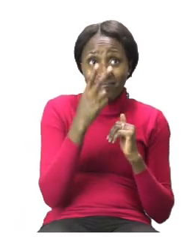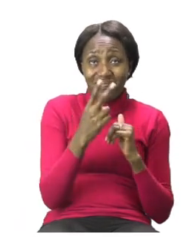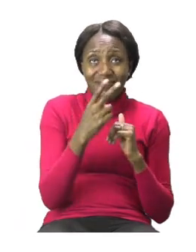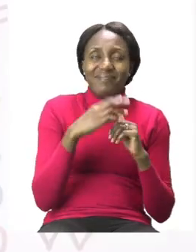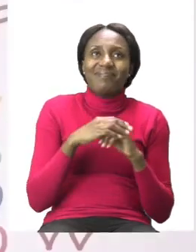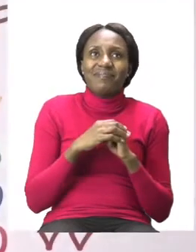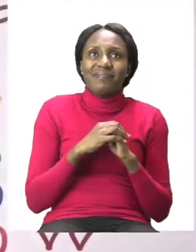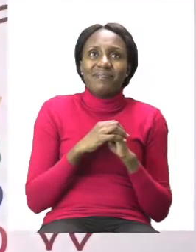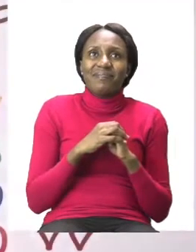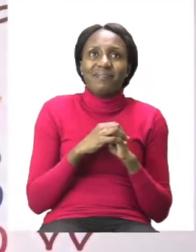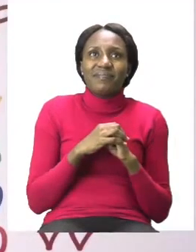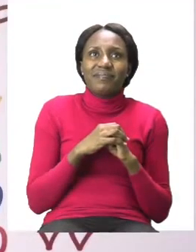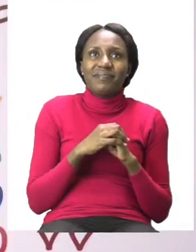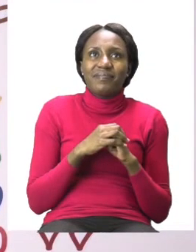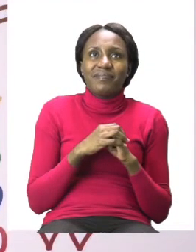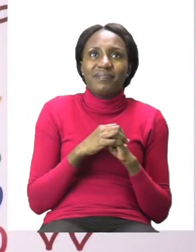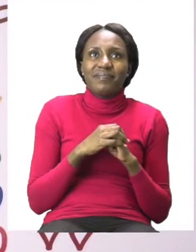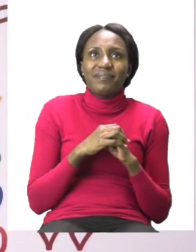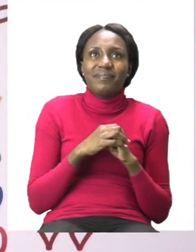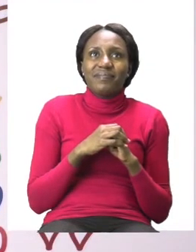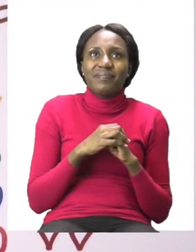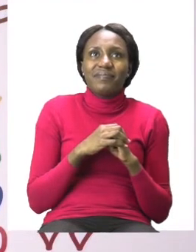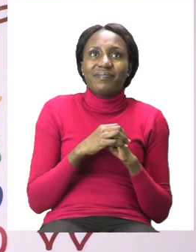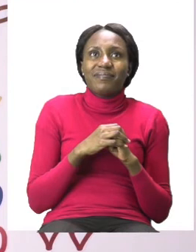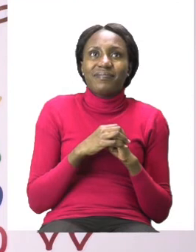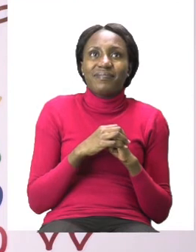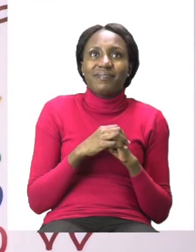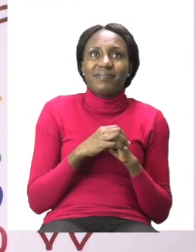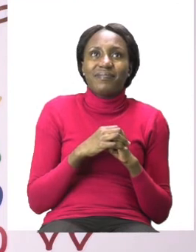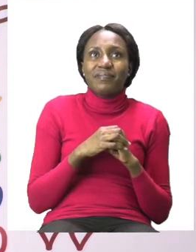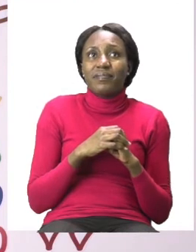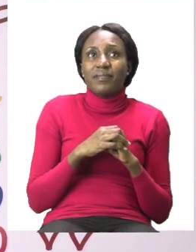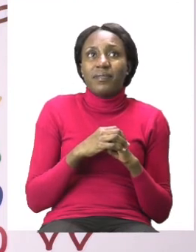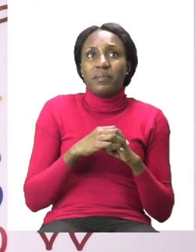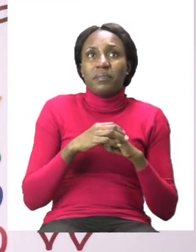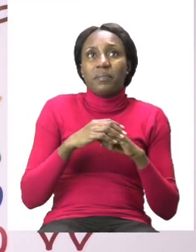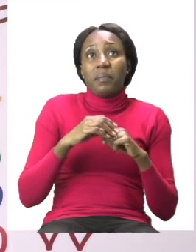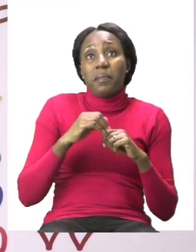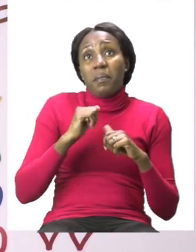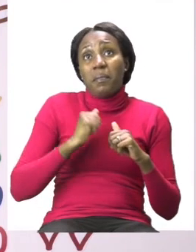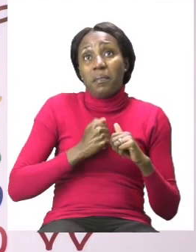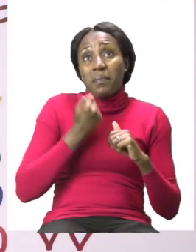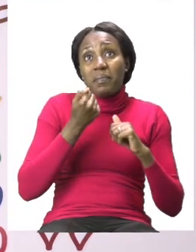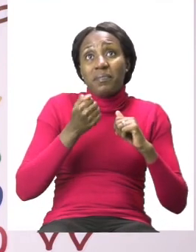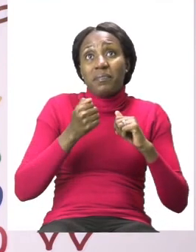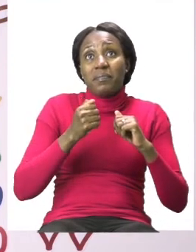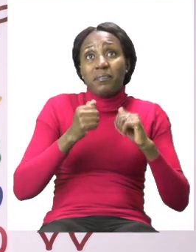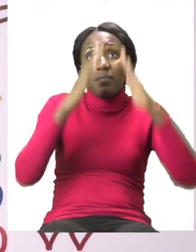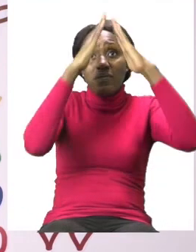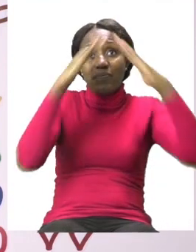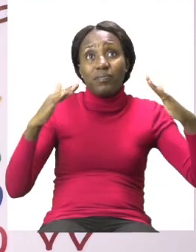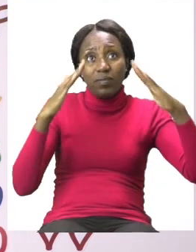a look at it. So the house I've drawn doesn't have a roof that is just two sides almost like a triangle